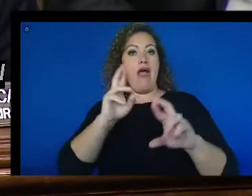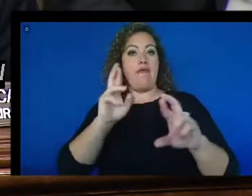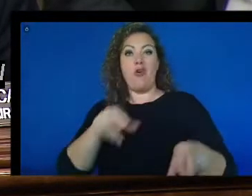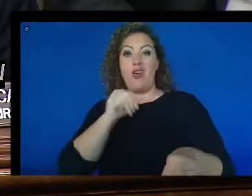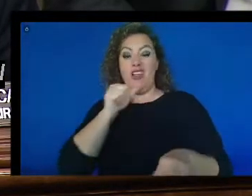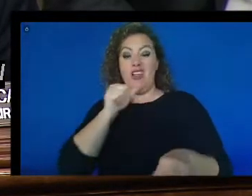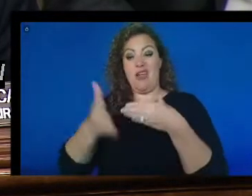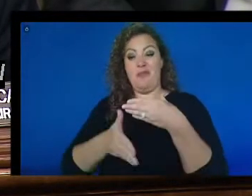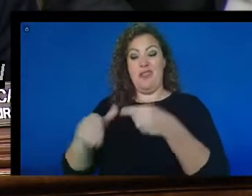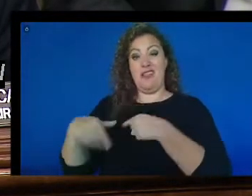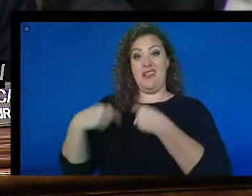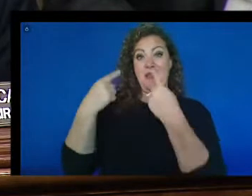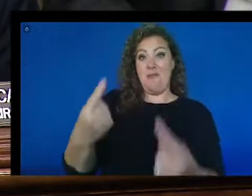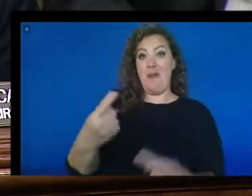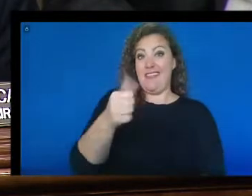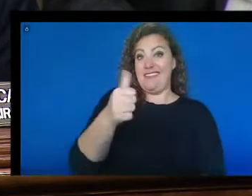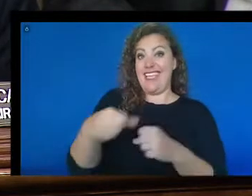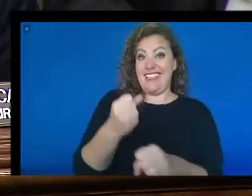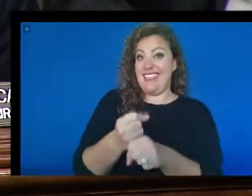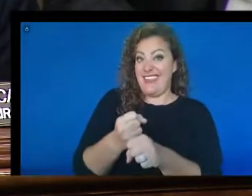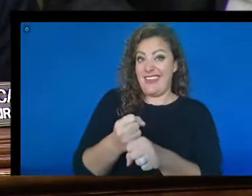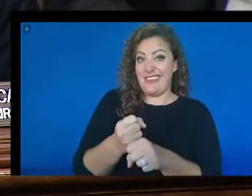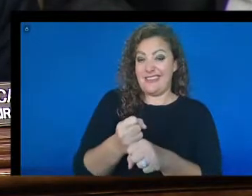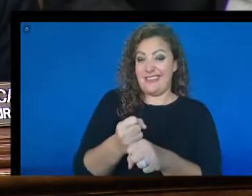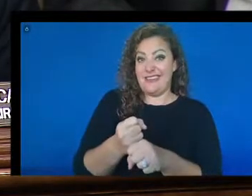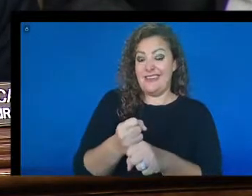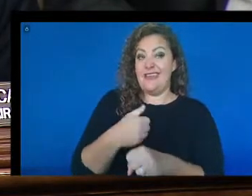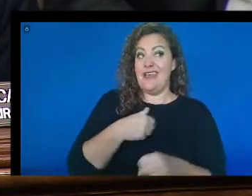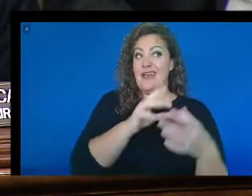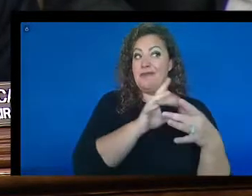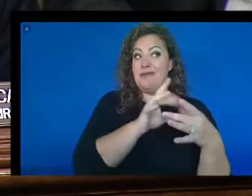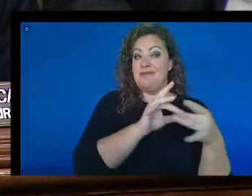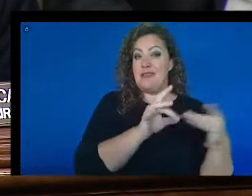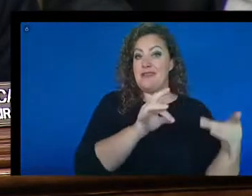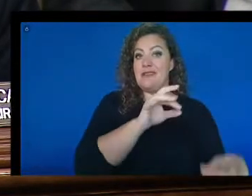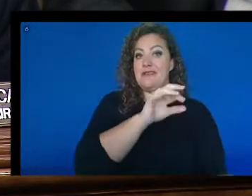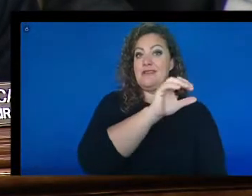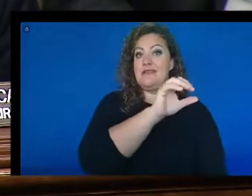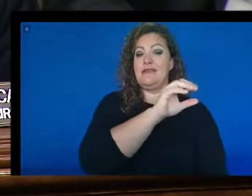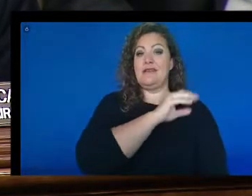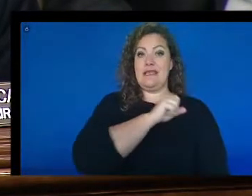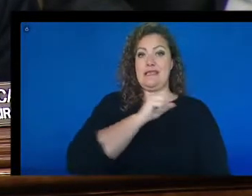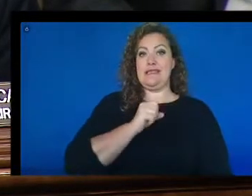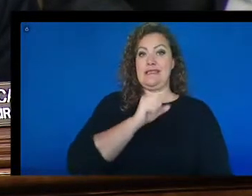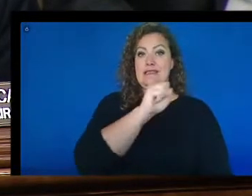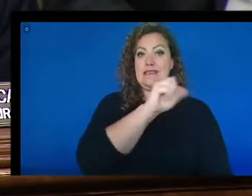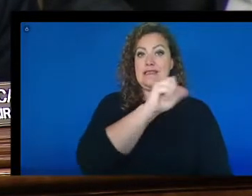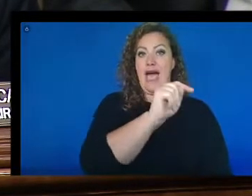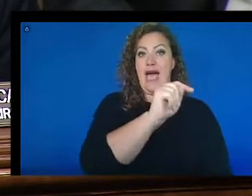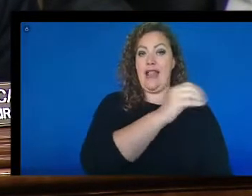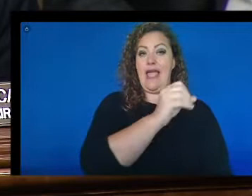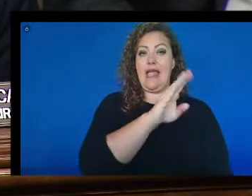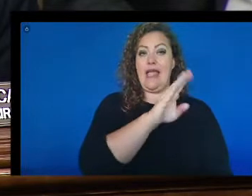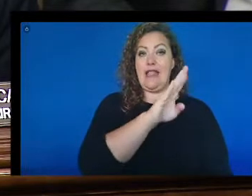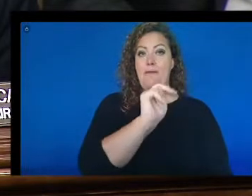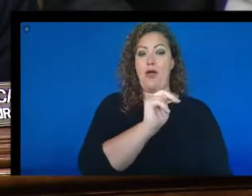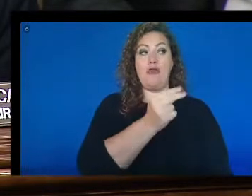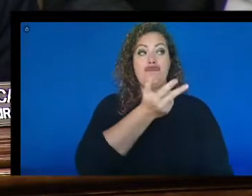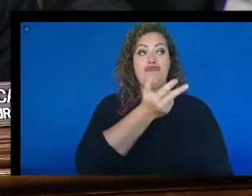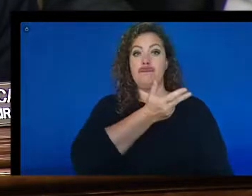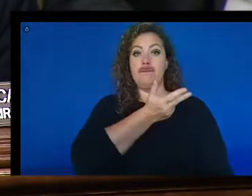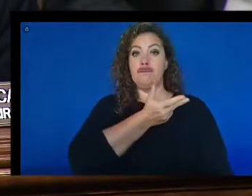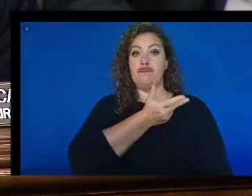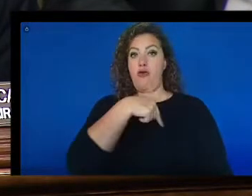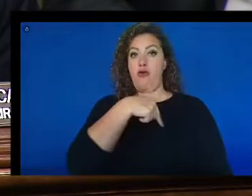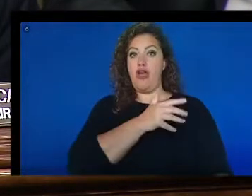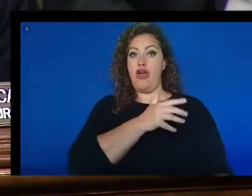past 10 years. As I mentioned, Rankin-Member Scott, Senator Burr, and I recently joined together to call in the Justice